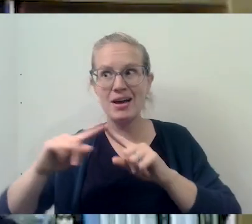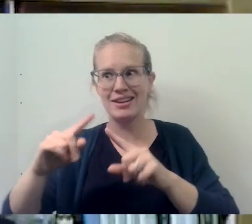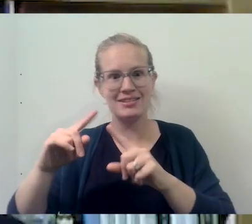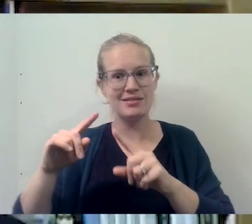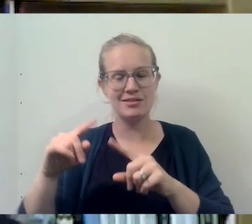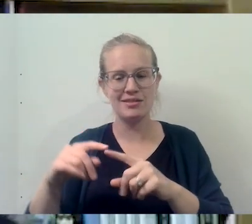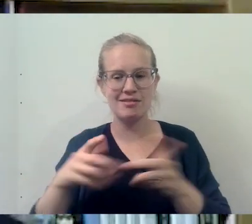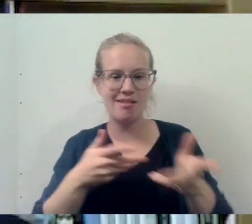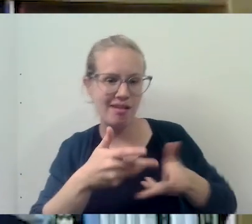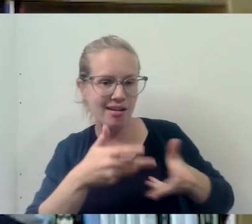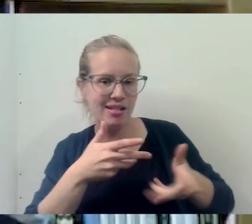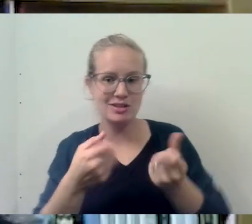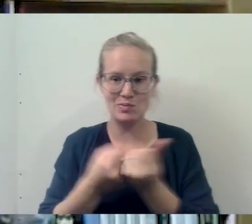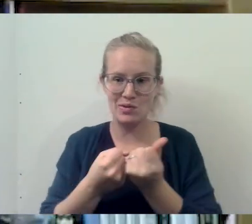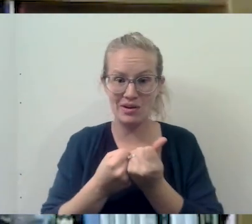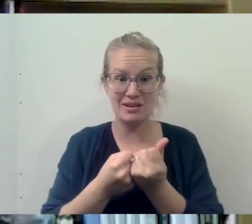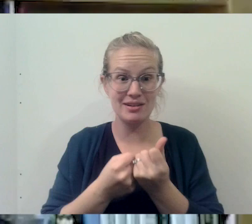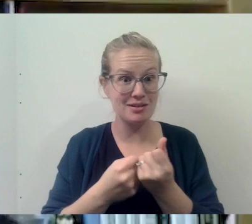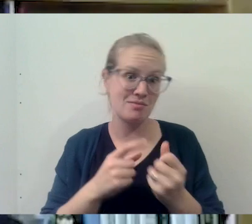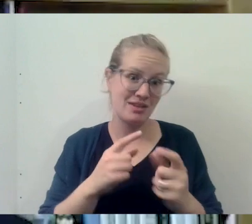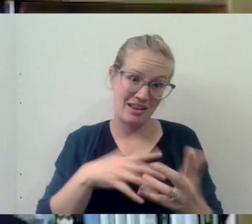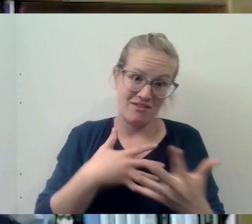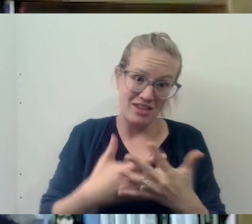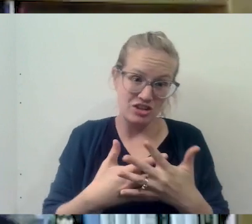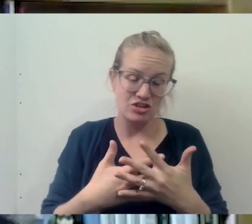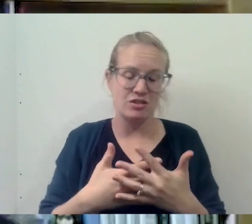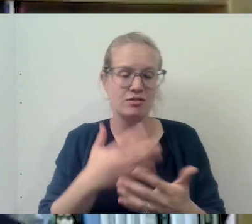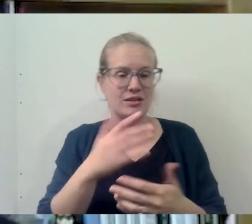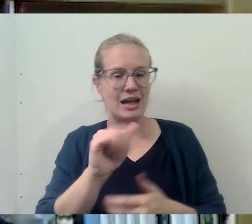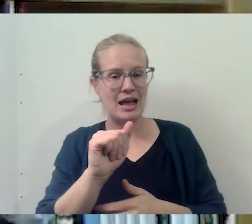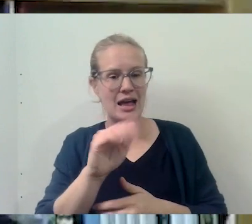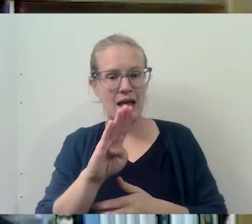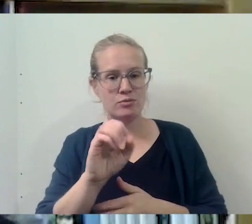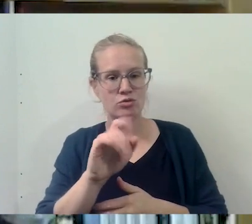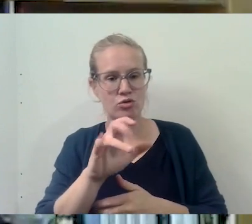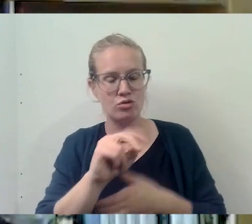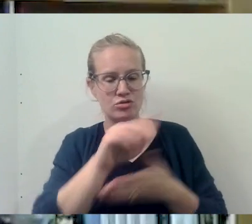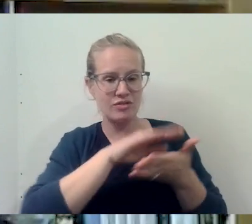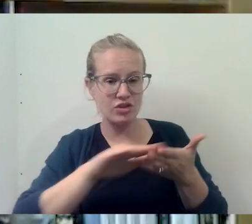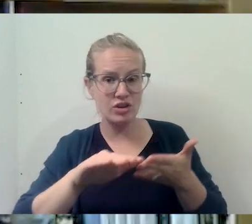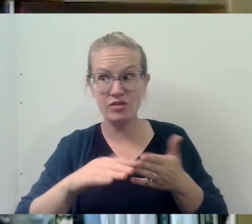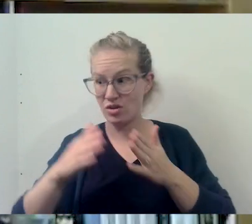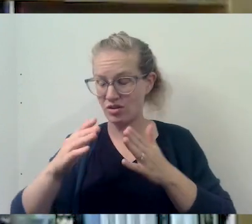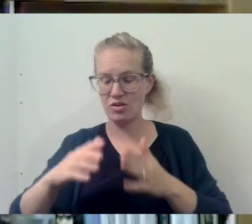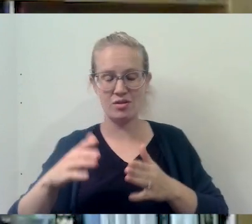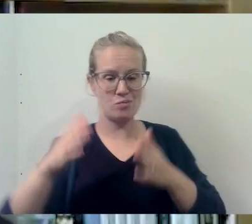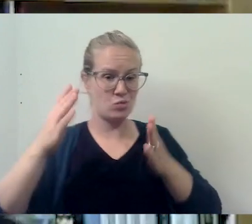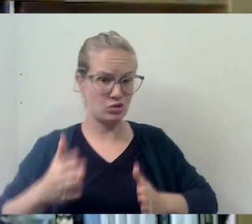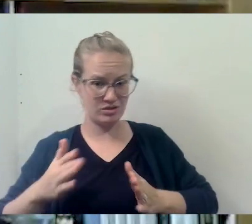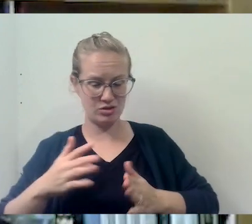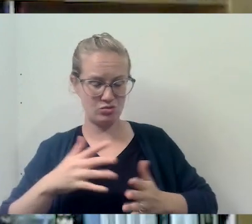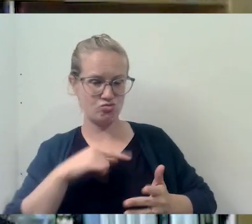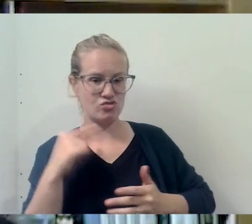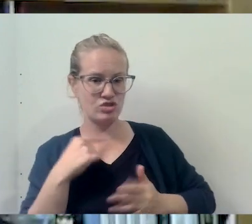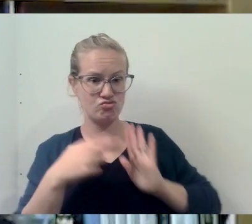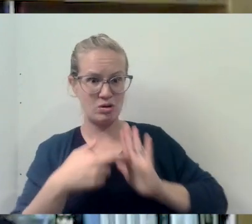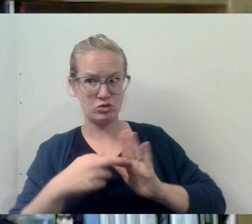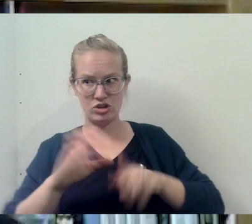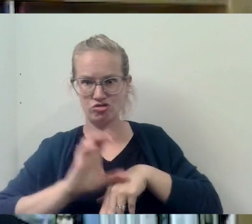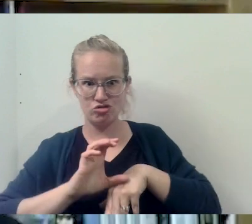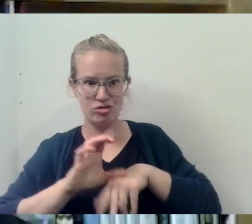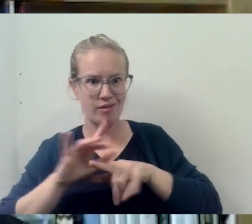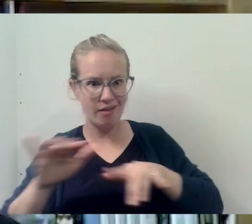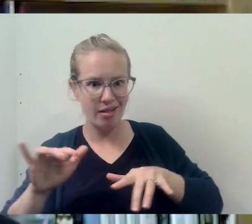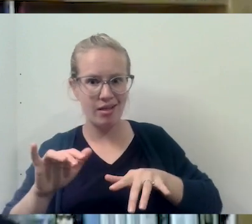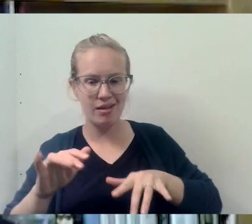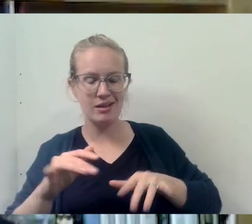this case receive absolution and to hear the words from somebody who represents, you know, the church and so forth